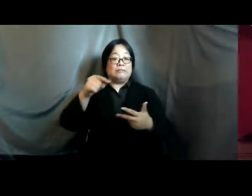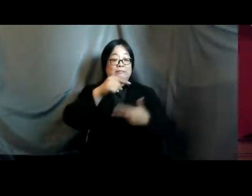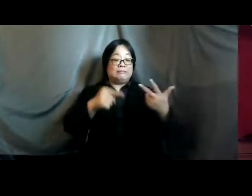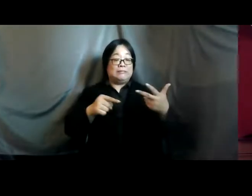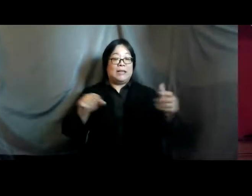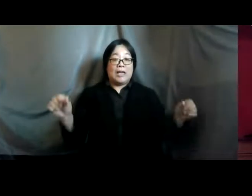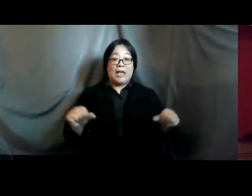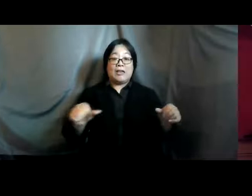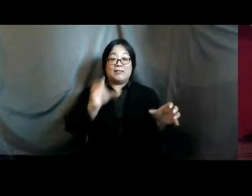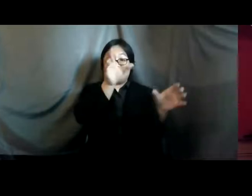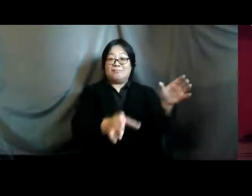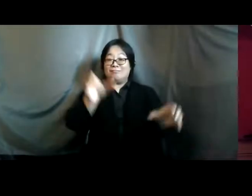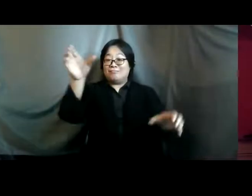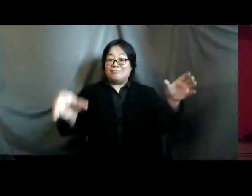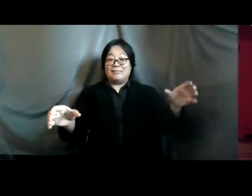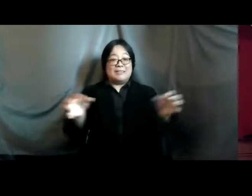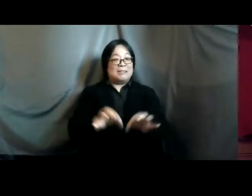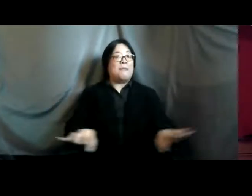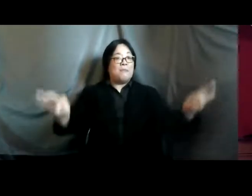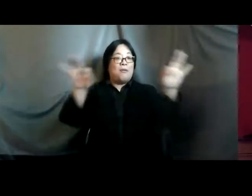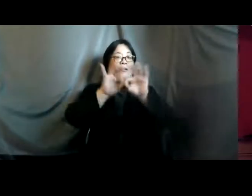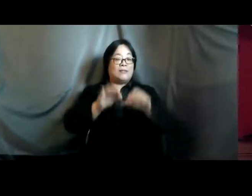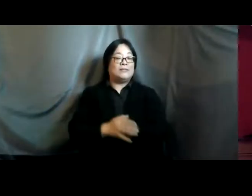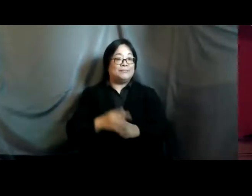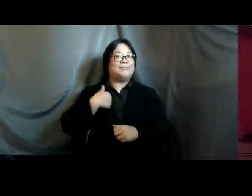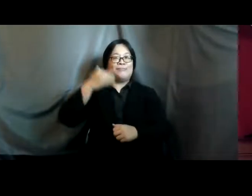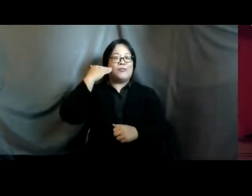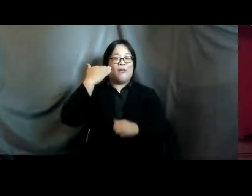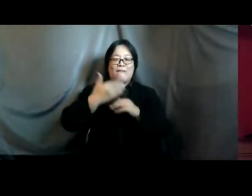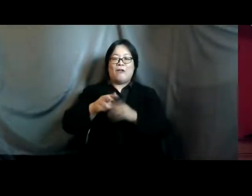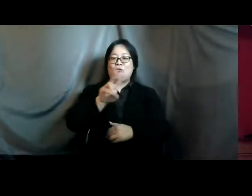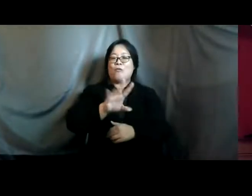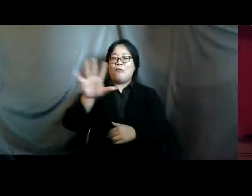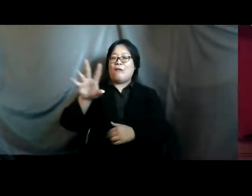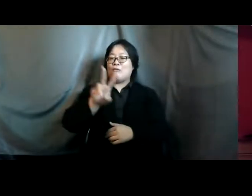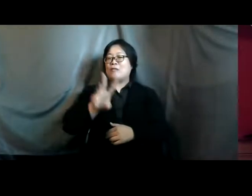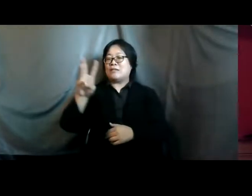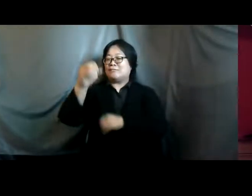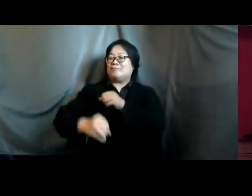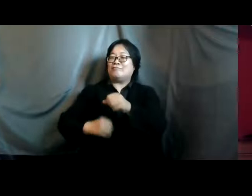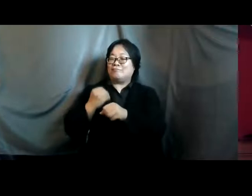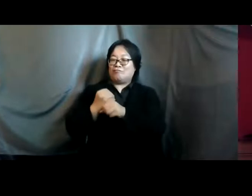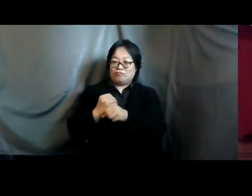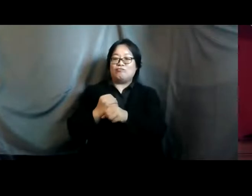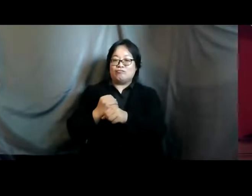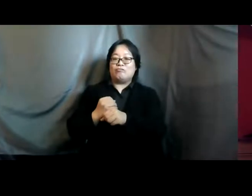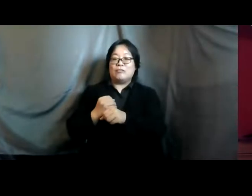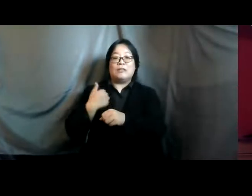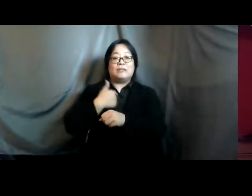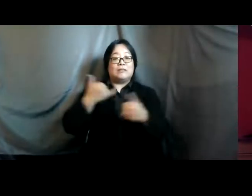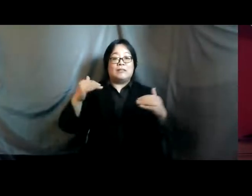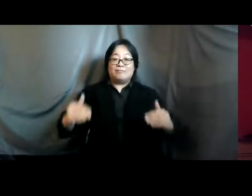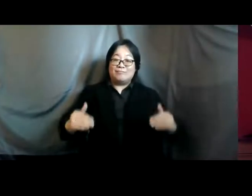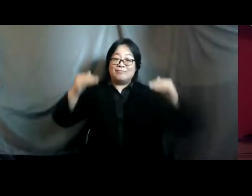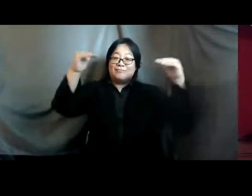were very critical to us we know that after 25 26 years every year when we go into the commission on the status of women or the